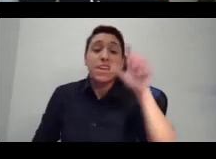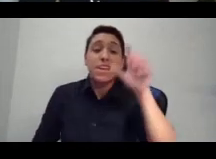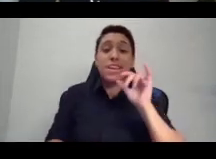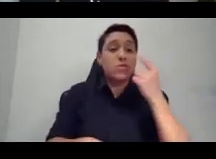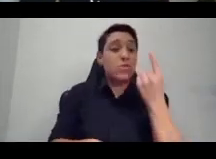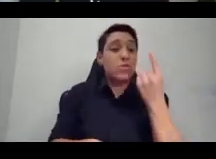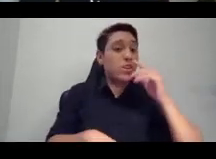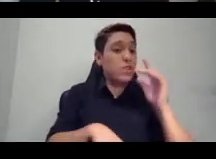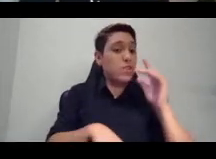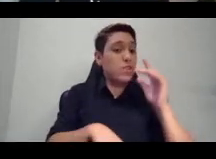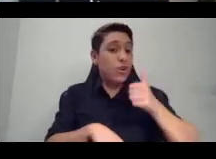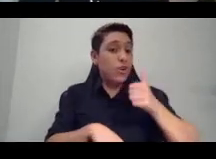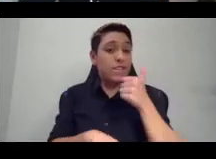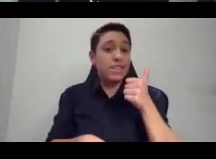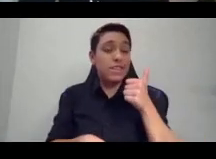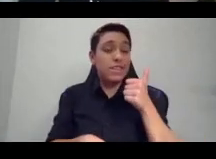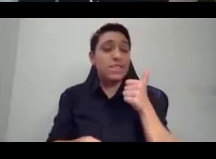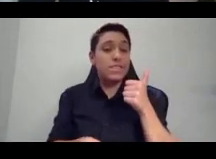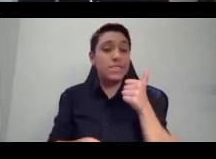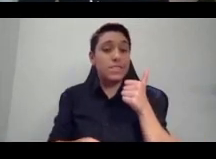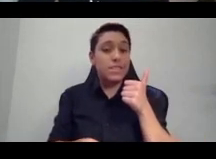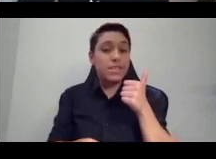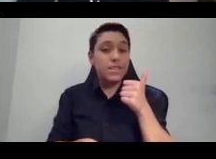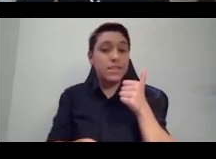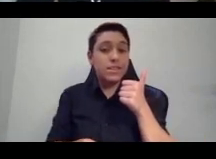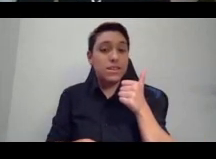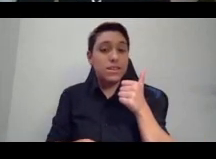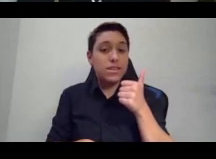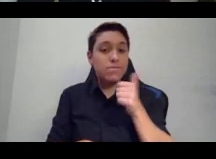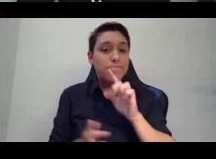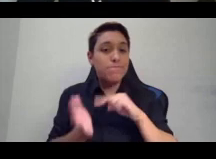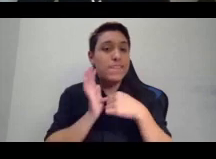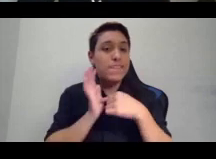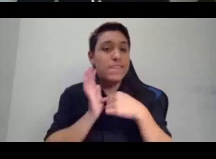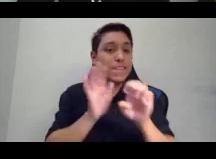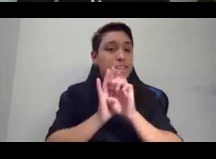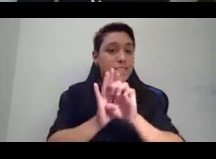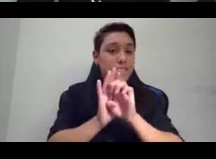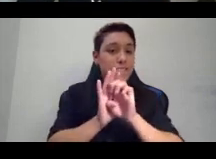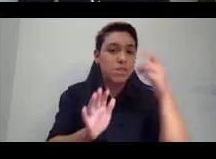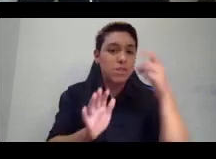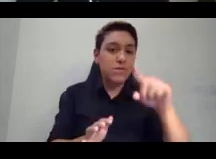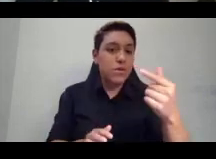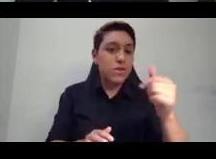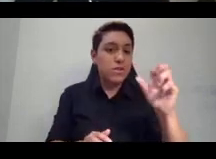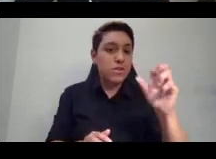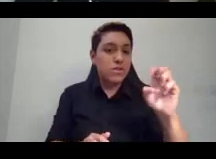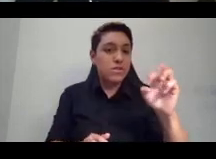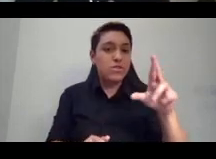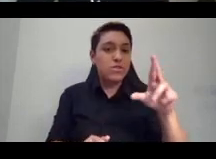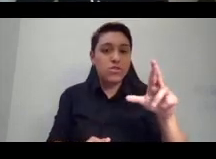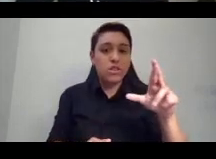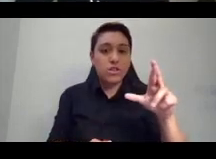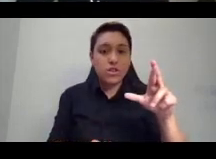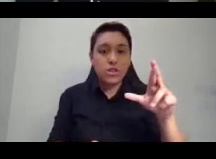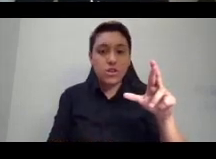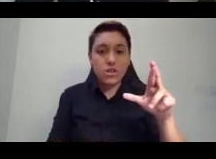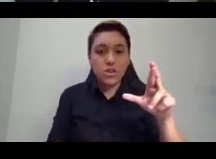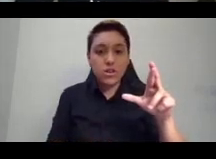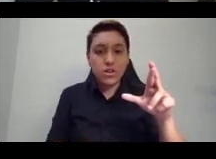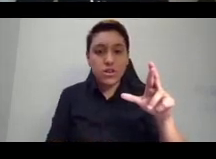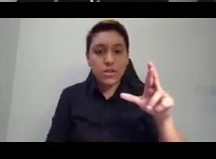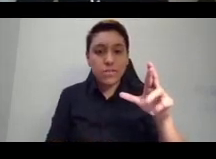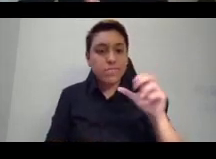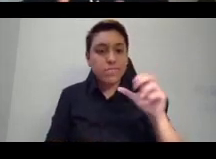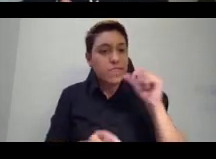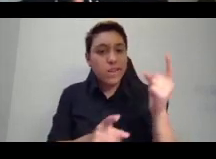nonconformity that we can see. And again, colonialism, again, Christianity